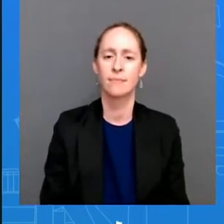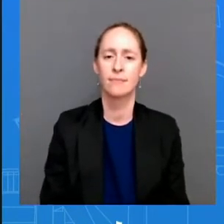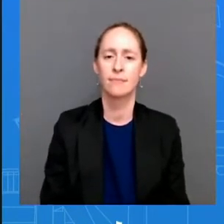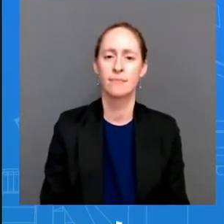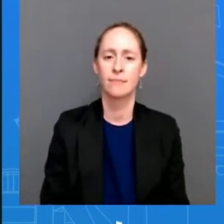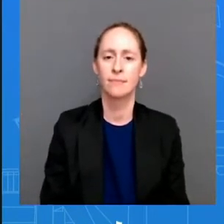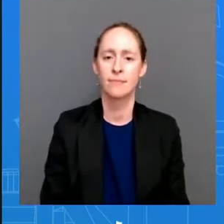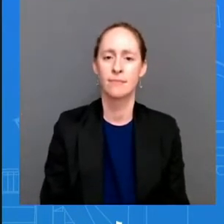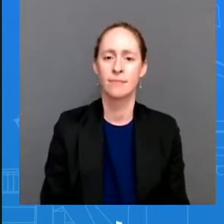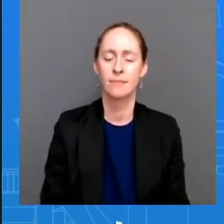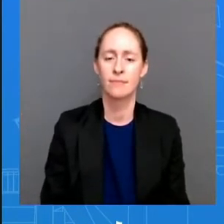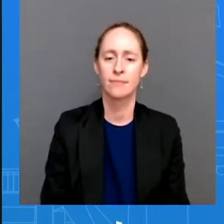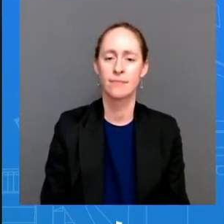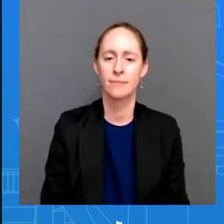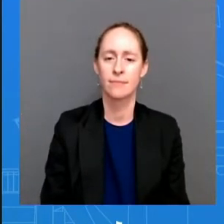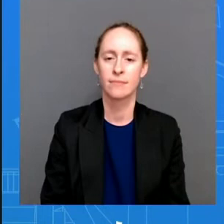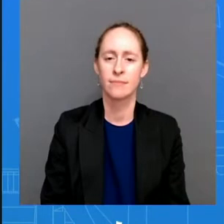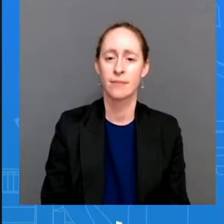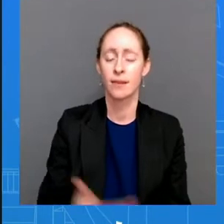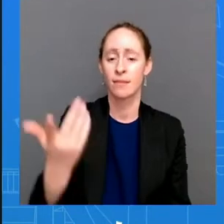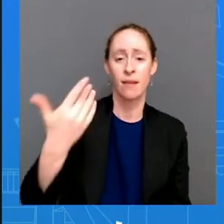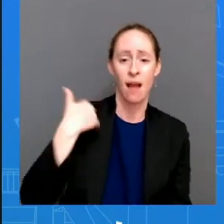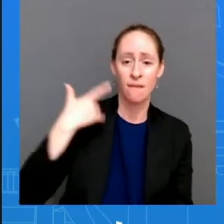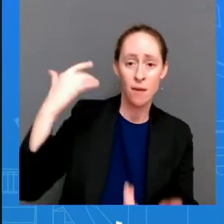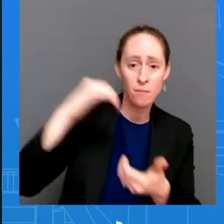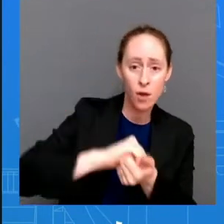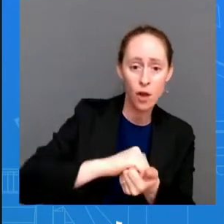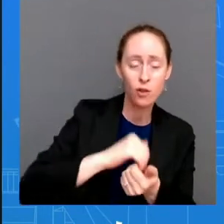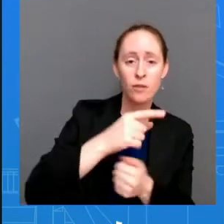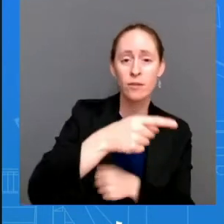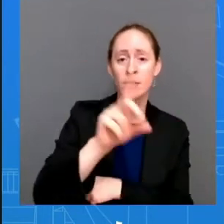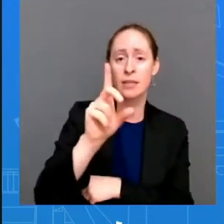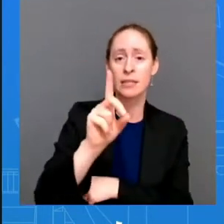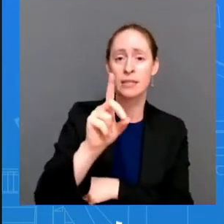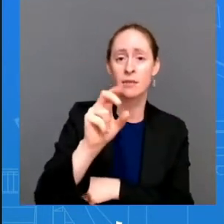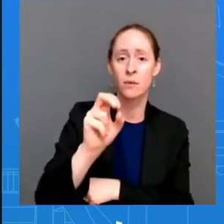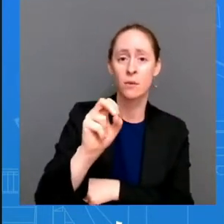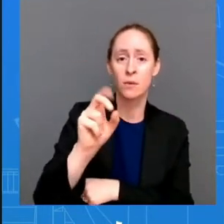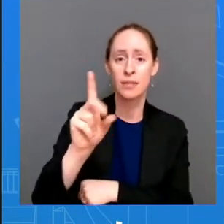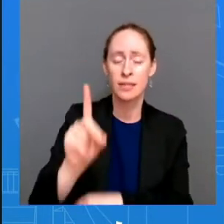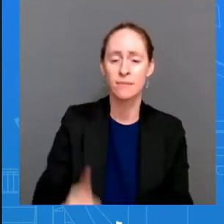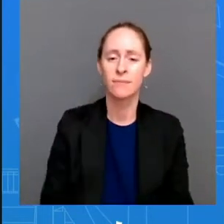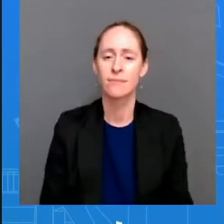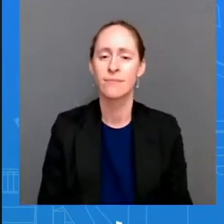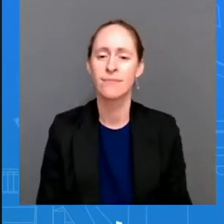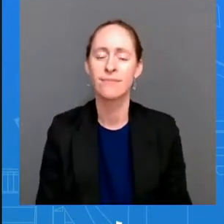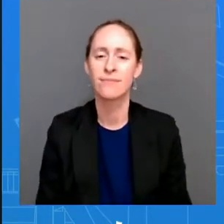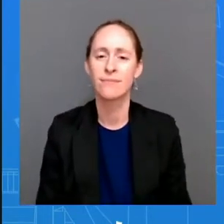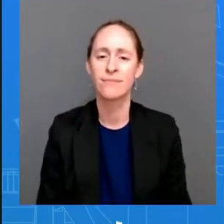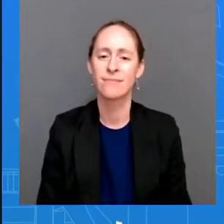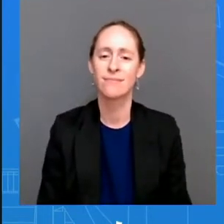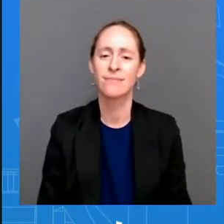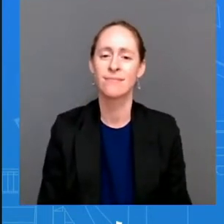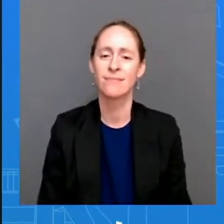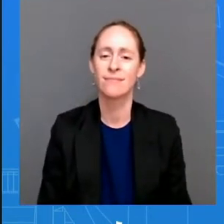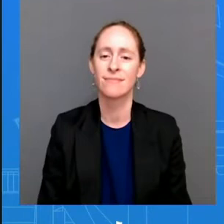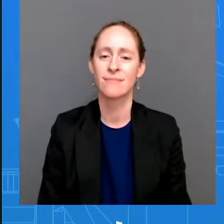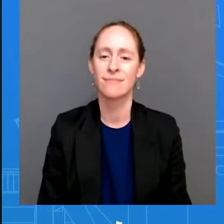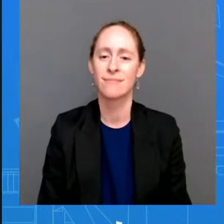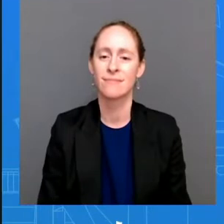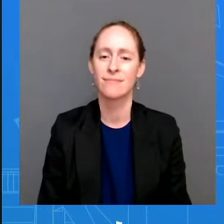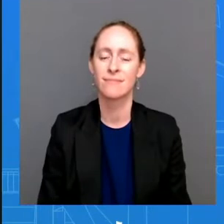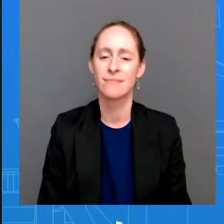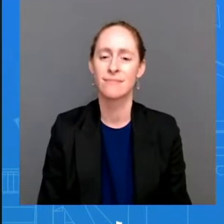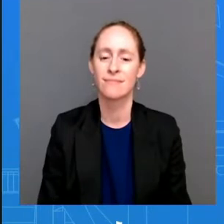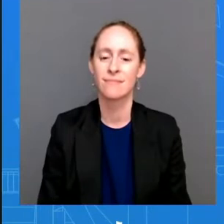partnership with the department of defense to make sure we're we're able to do these fly uh fly in baby formulas with uh with uh relationships